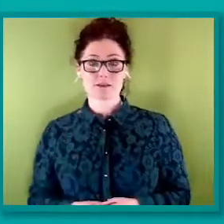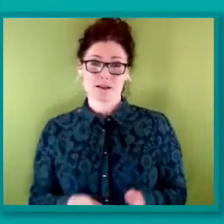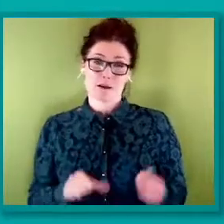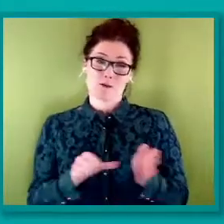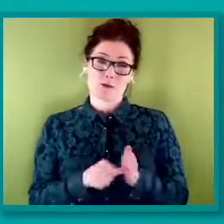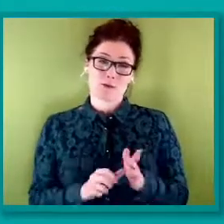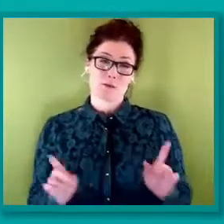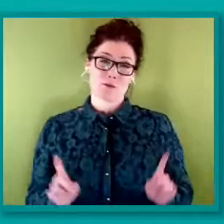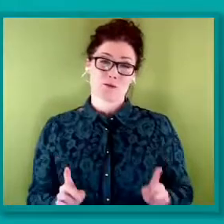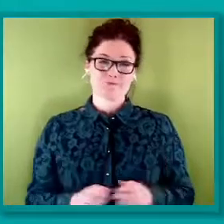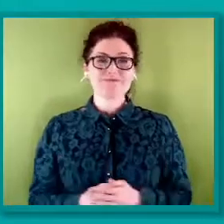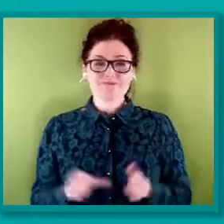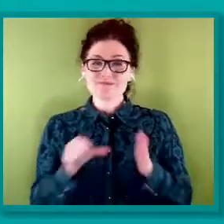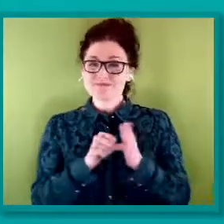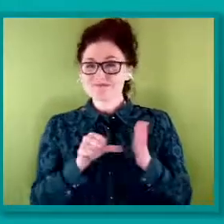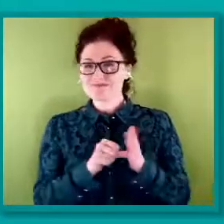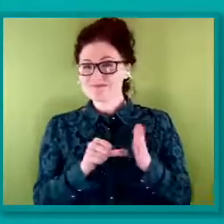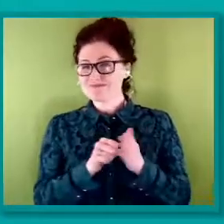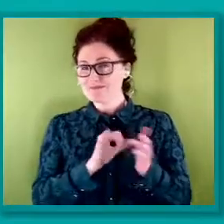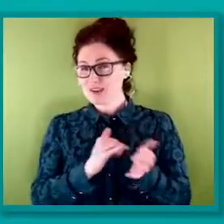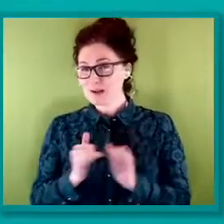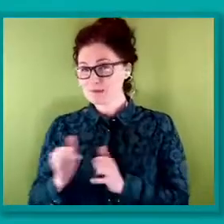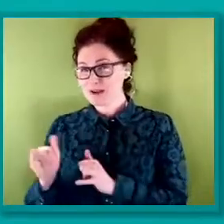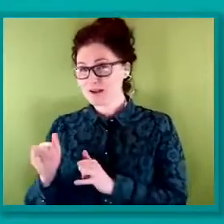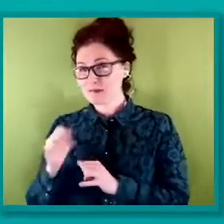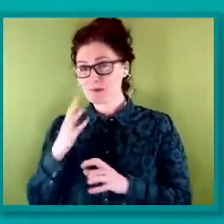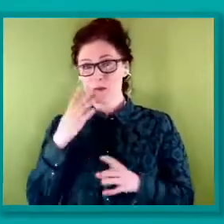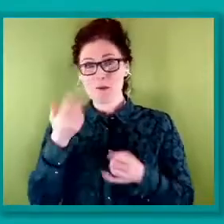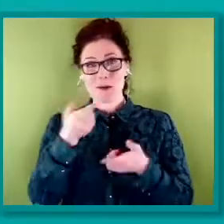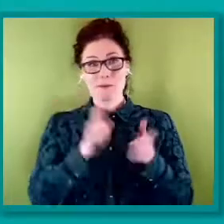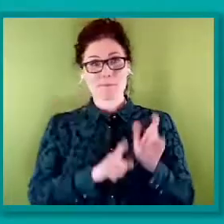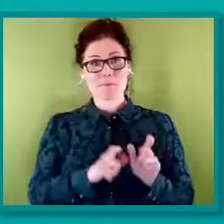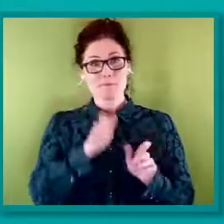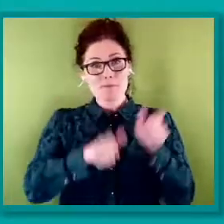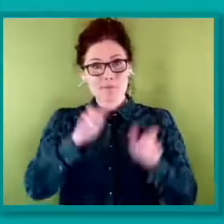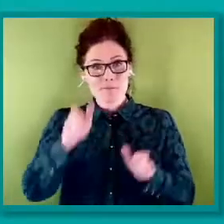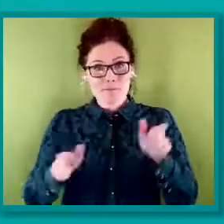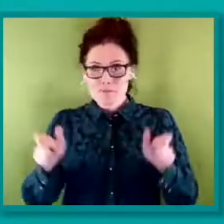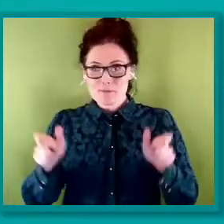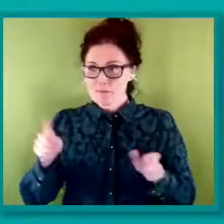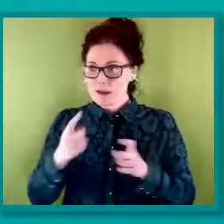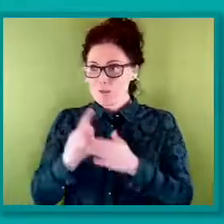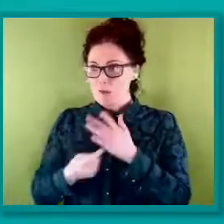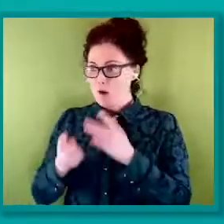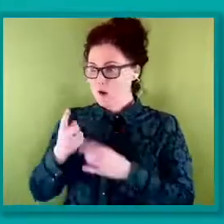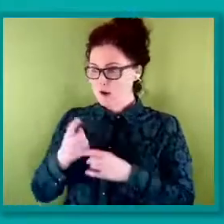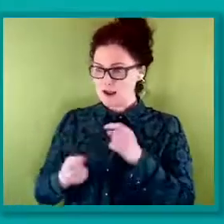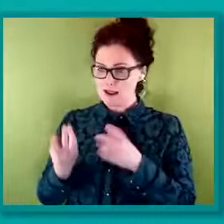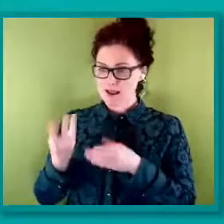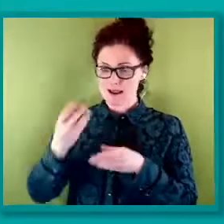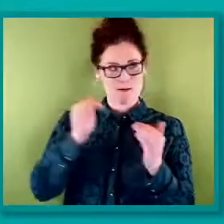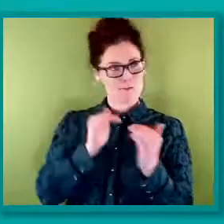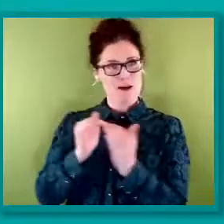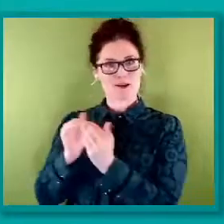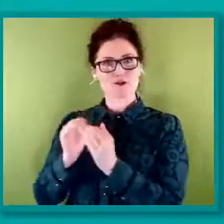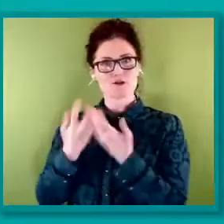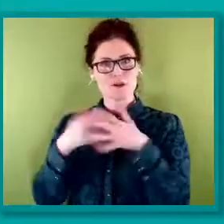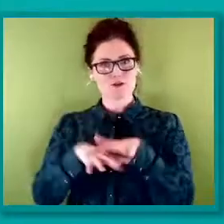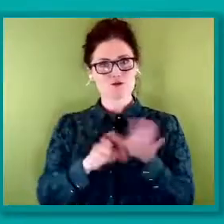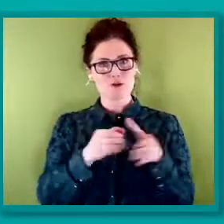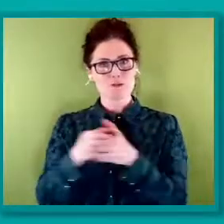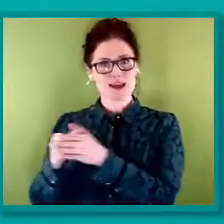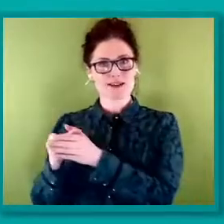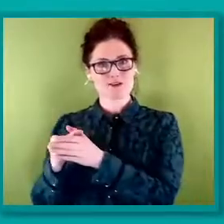difficult sometimes when things are only set up for people who fall into mainstream categories. At work, on the first day of rehearsal,